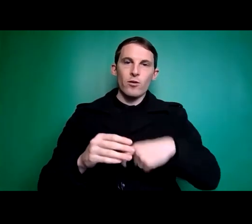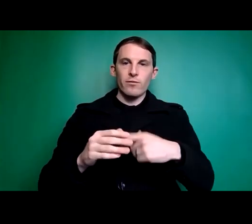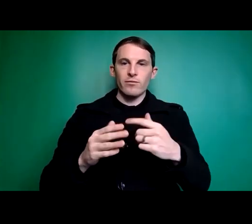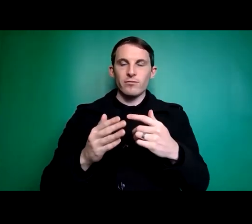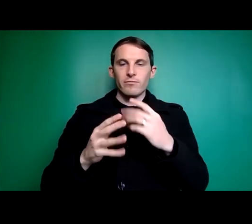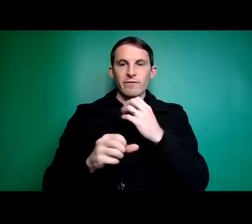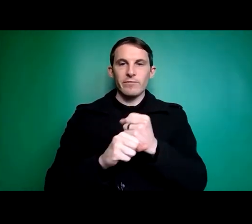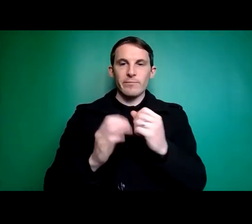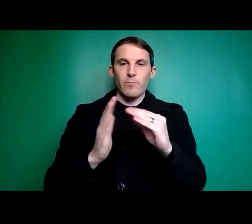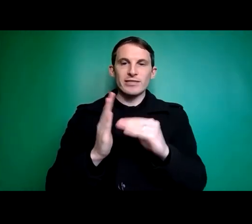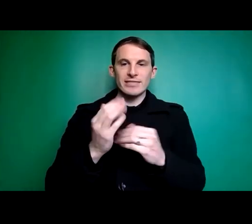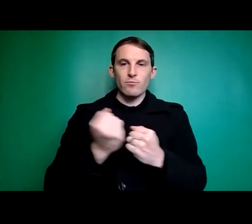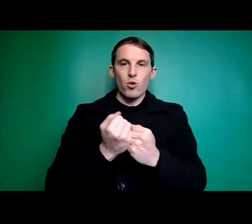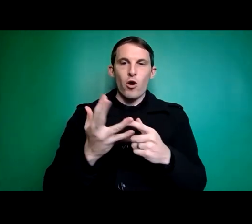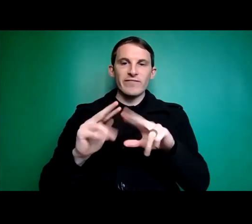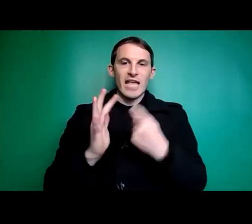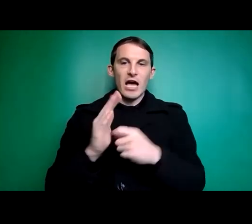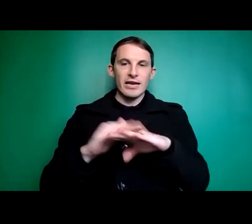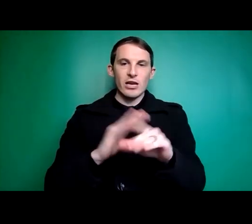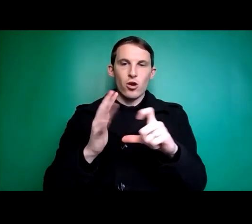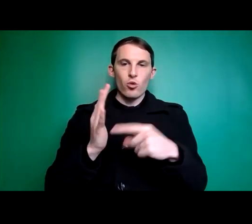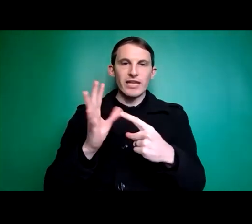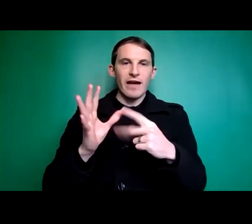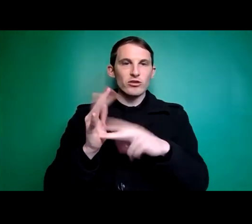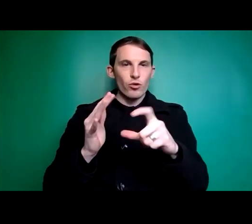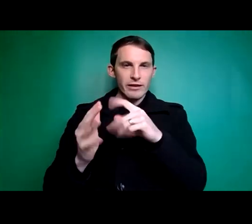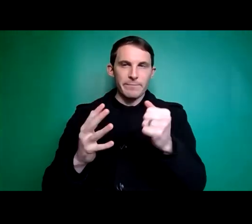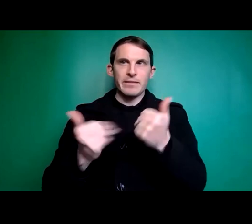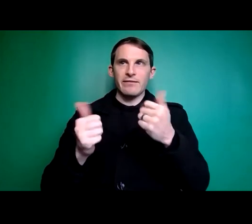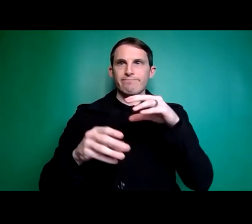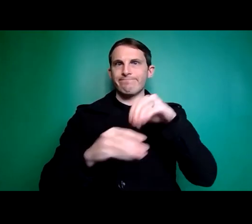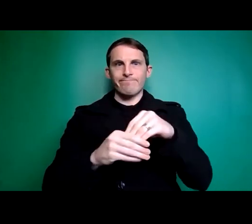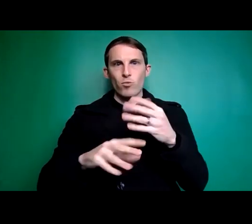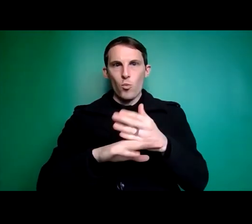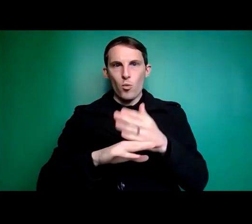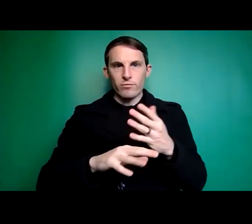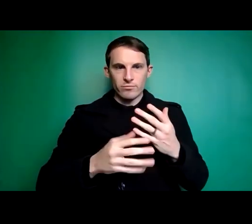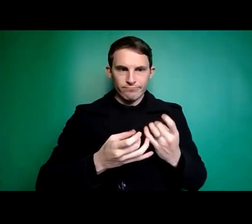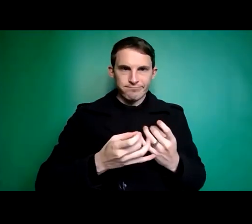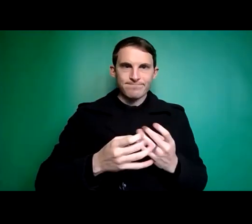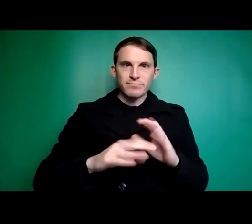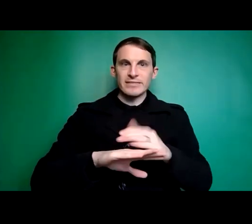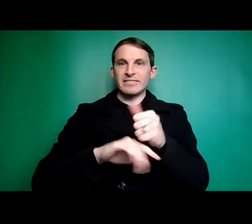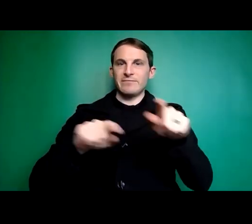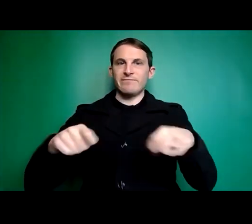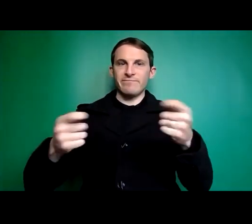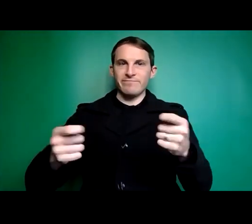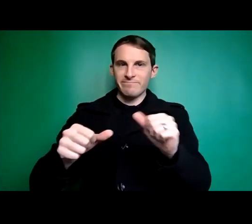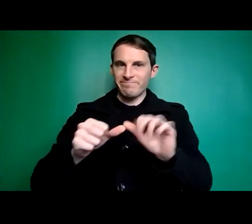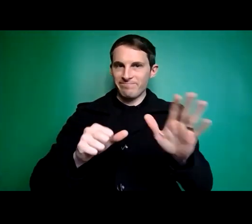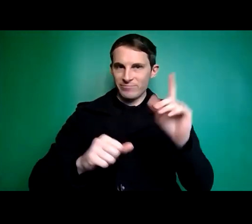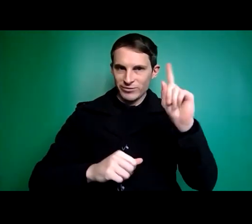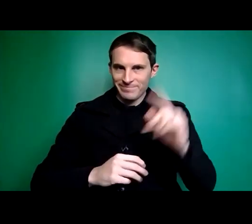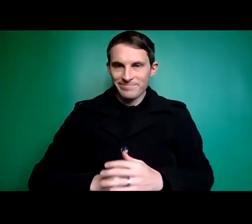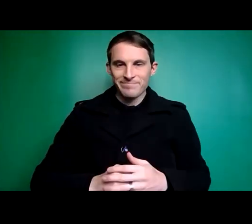at code of victoria kirsty's put in an enormous amount of work behind the scenes to make sure this event was a success so thank you kirsty and